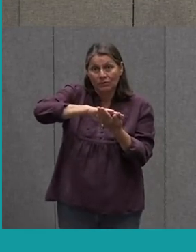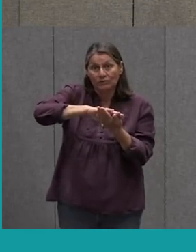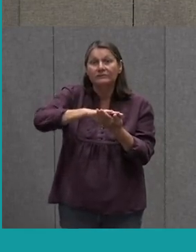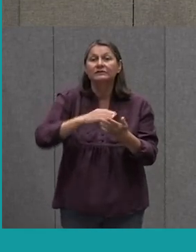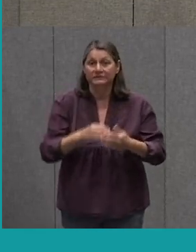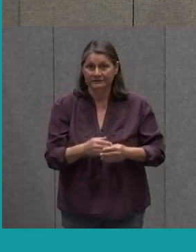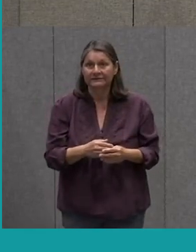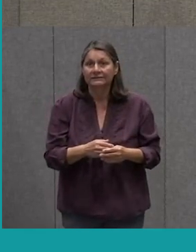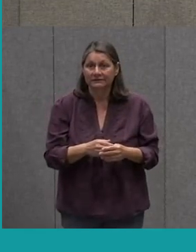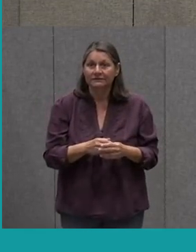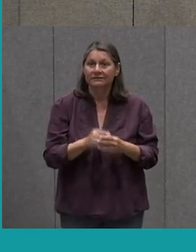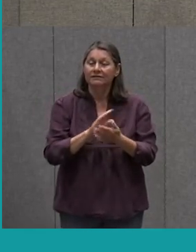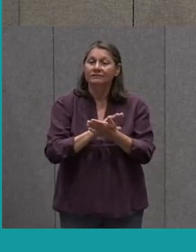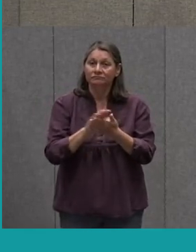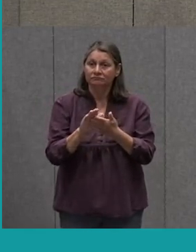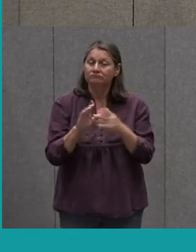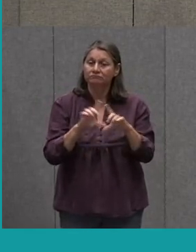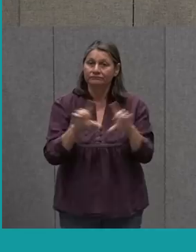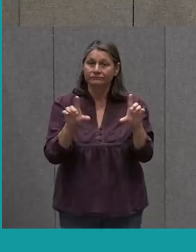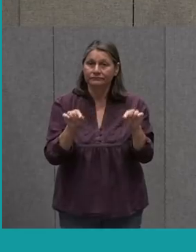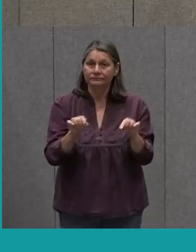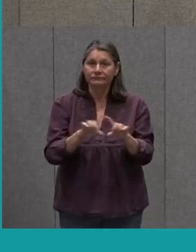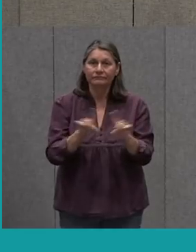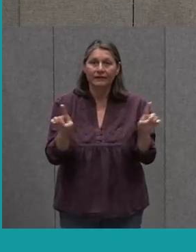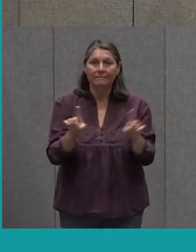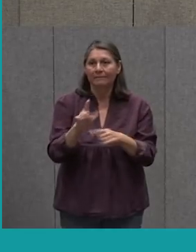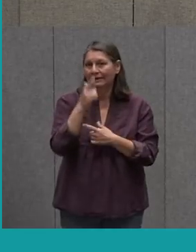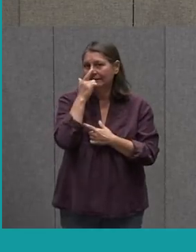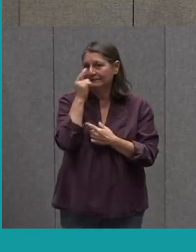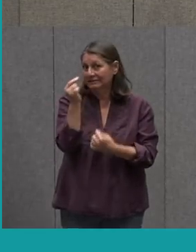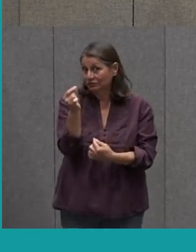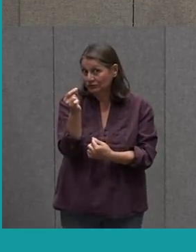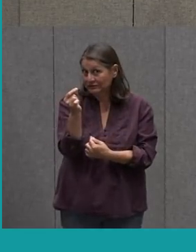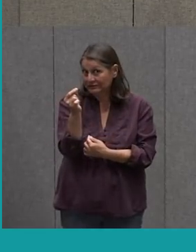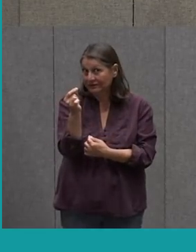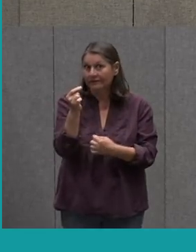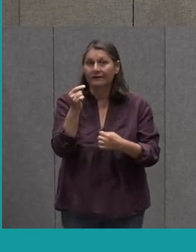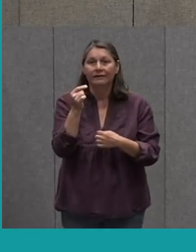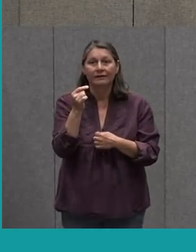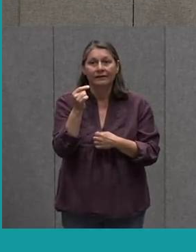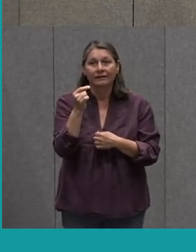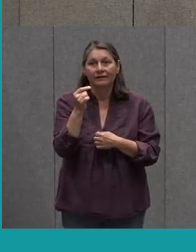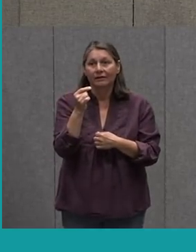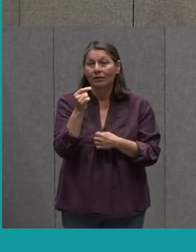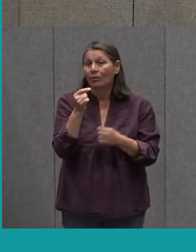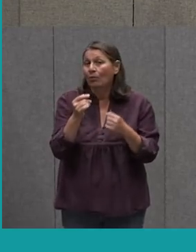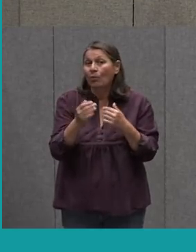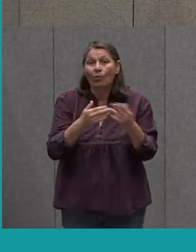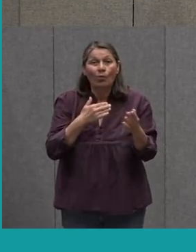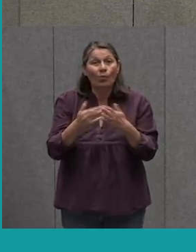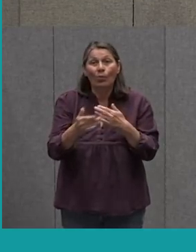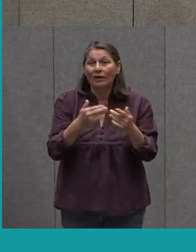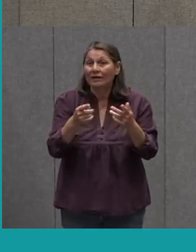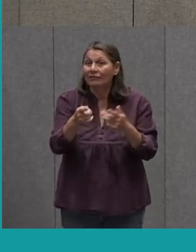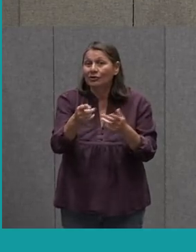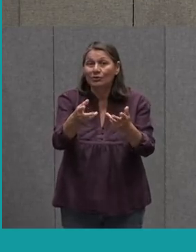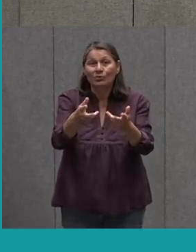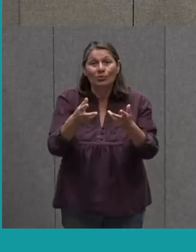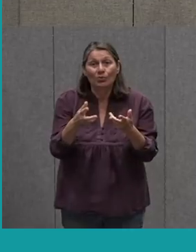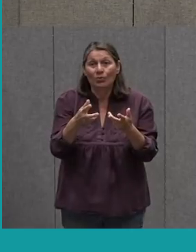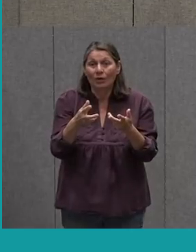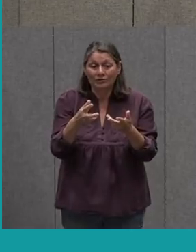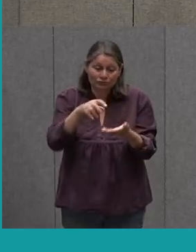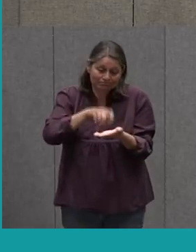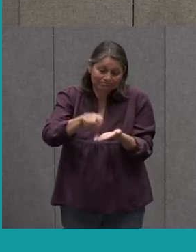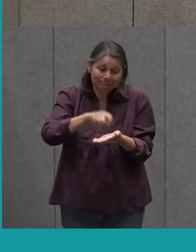Opens Gently But The Most Interesting Thing For You Is Just What You Want To Say What Do You Want To Say